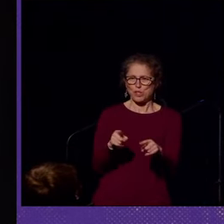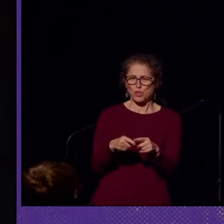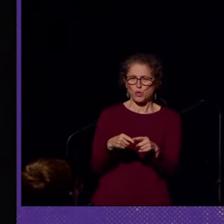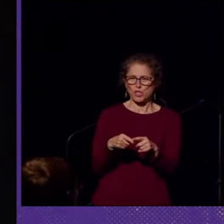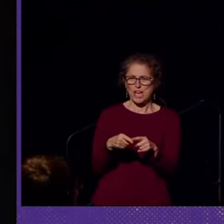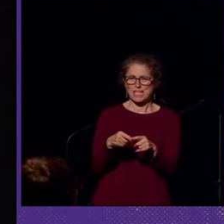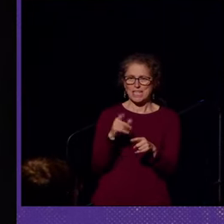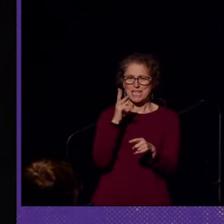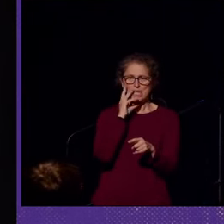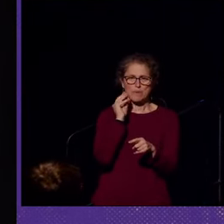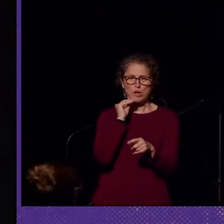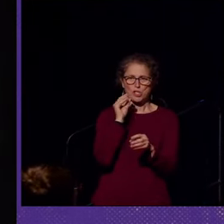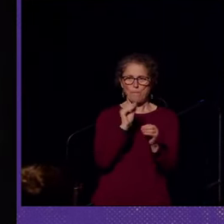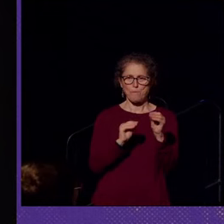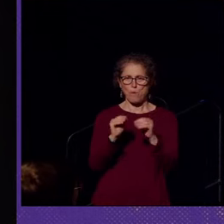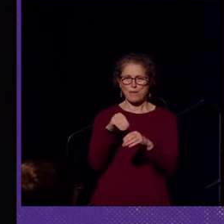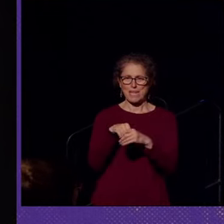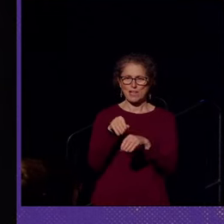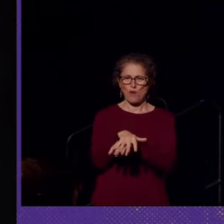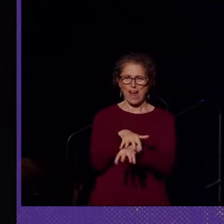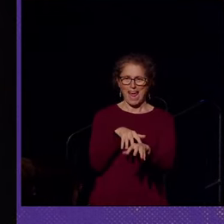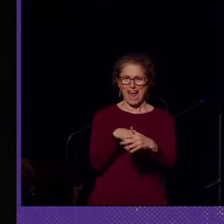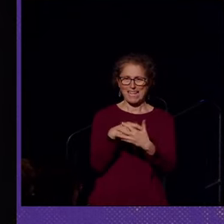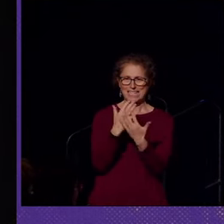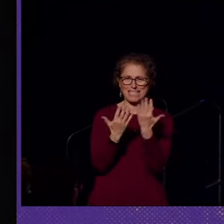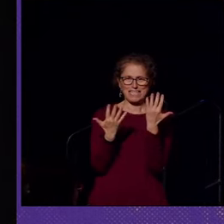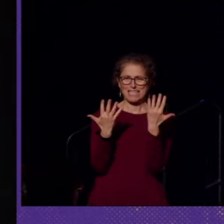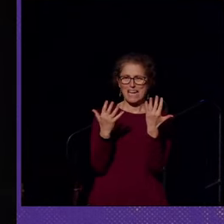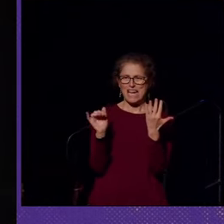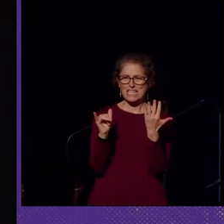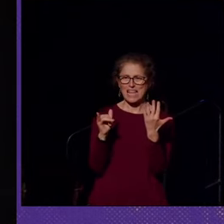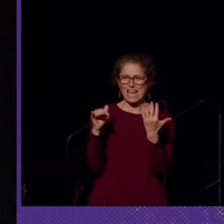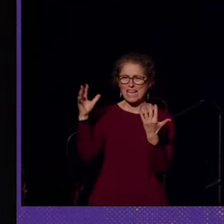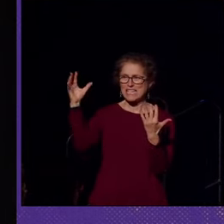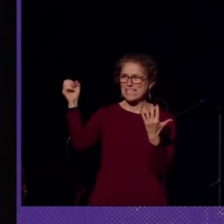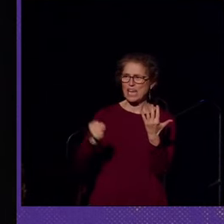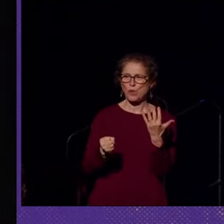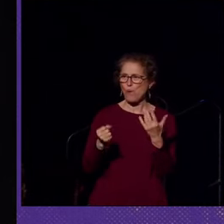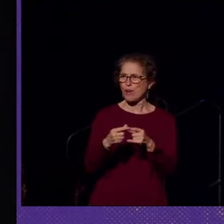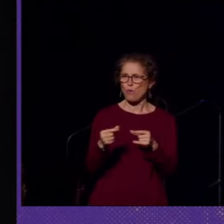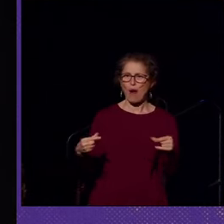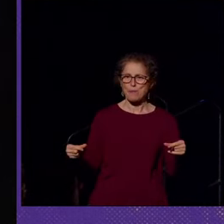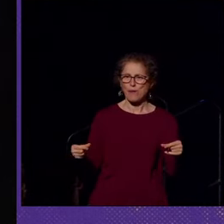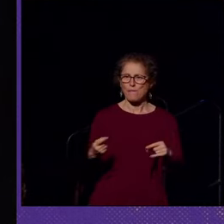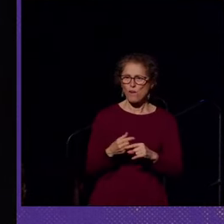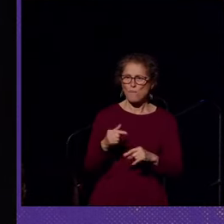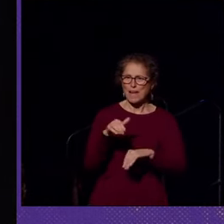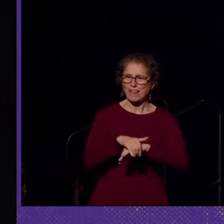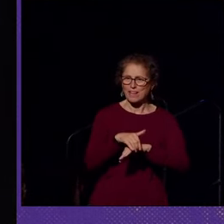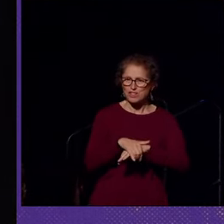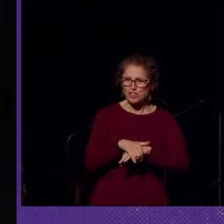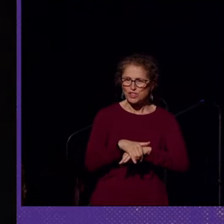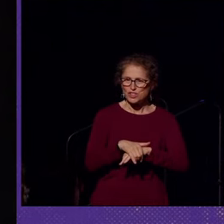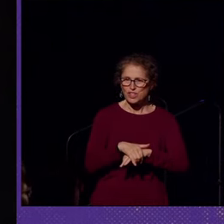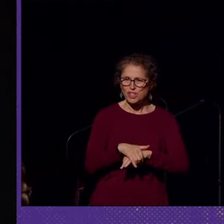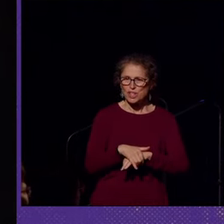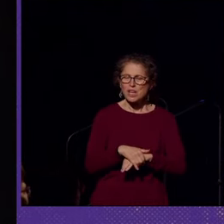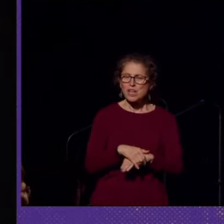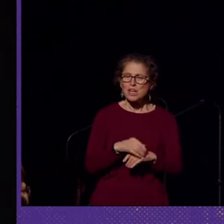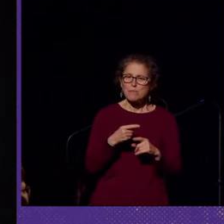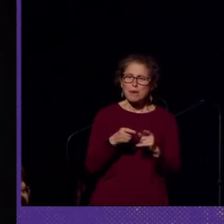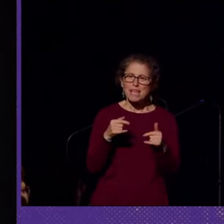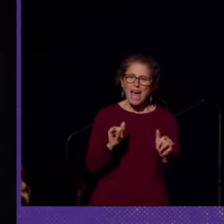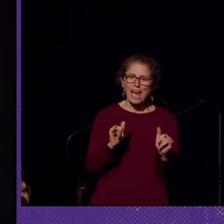just a serious movement with the hand, it's like taking away grammar from written English. But yeah,